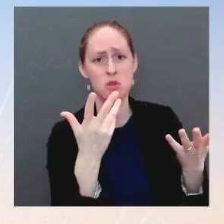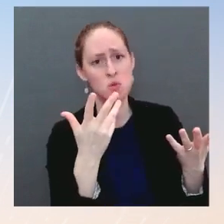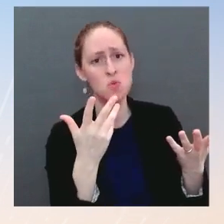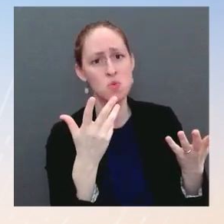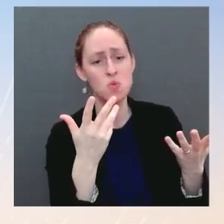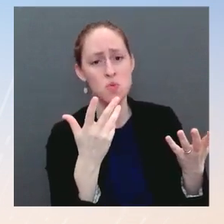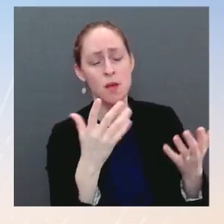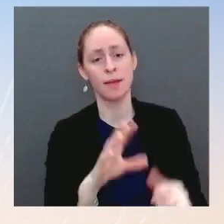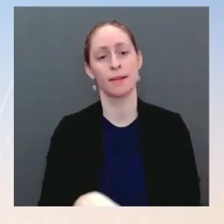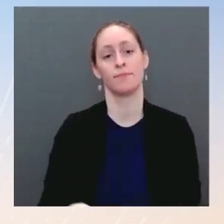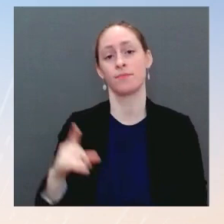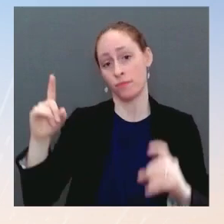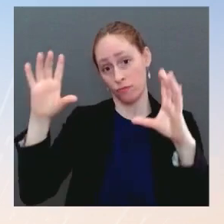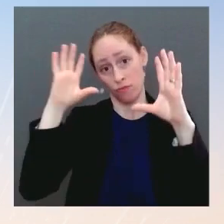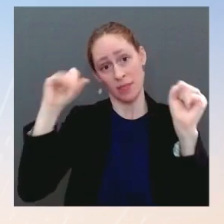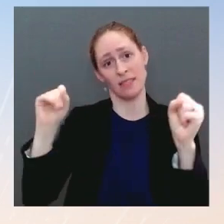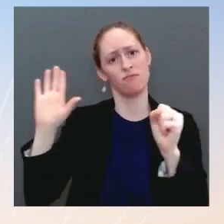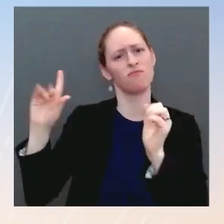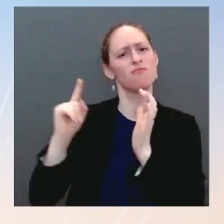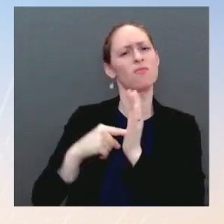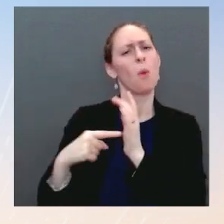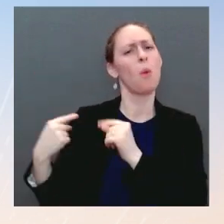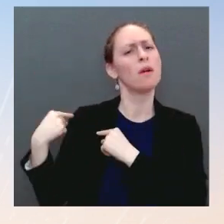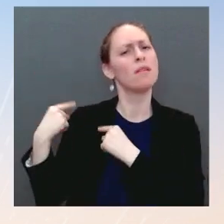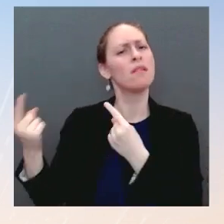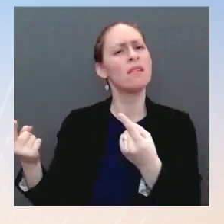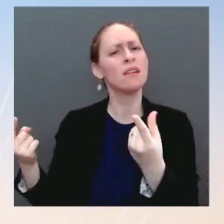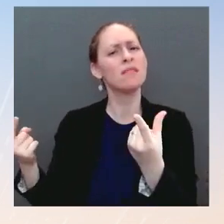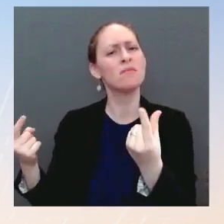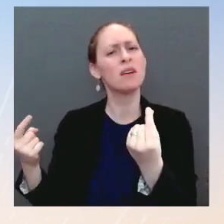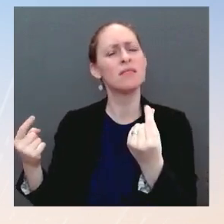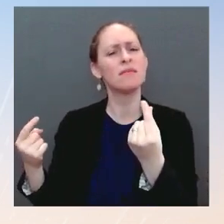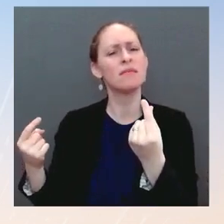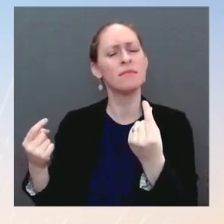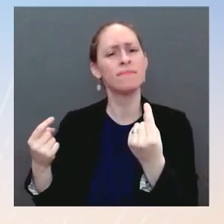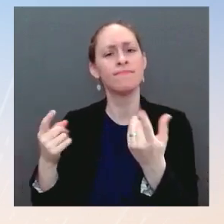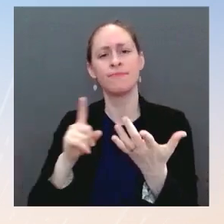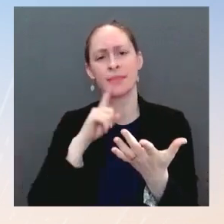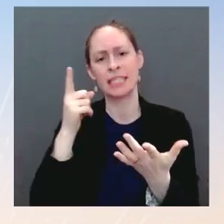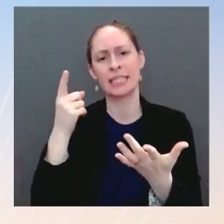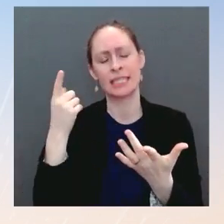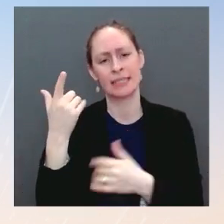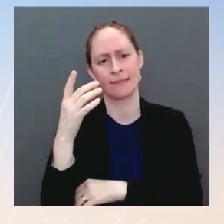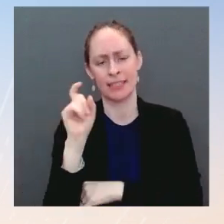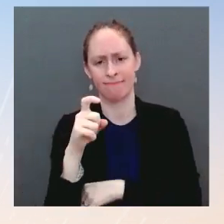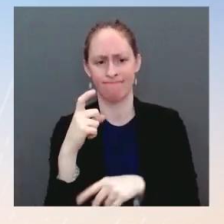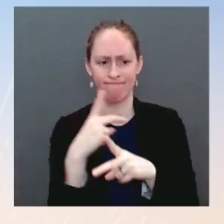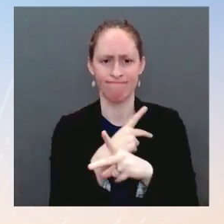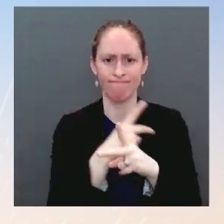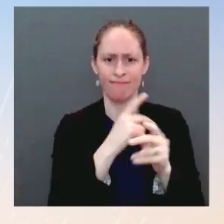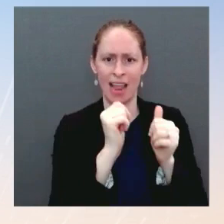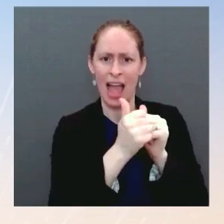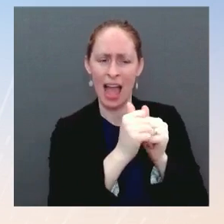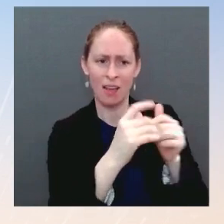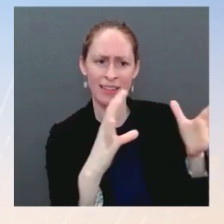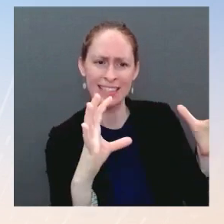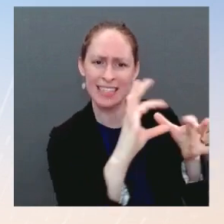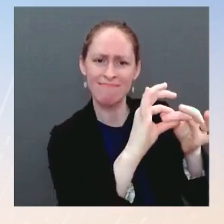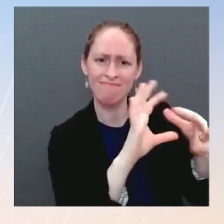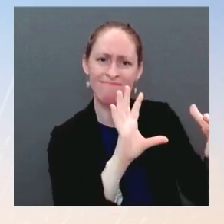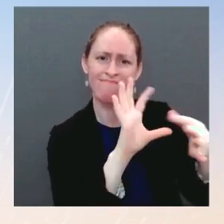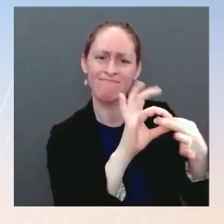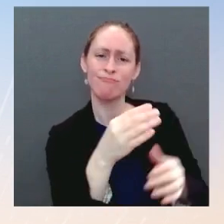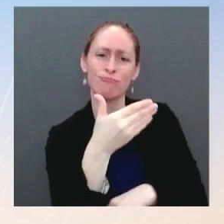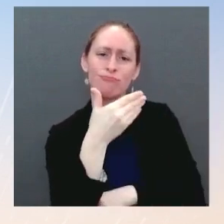world reminding other countries around the world that we are a reliable partner, a